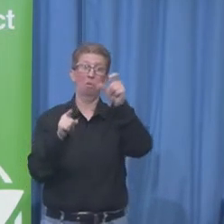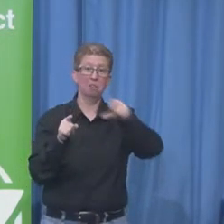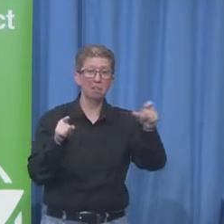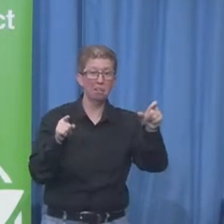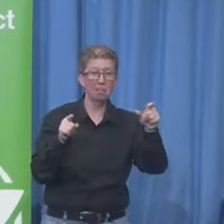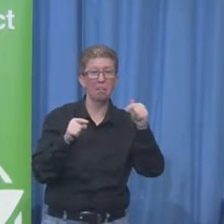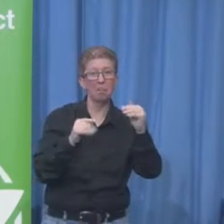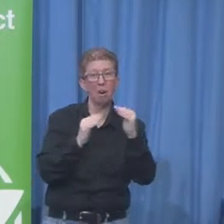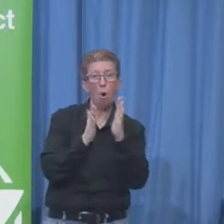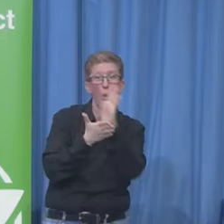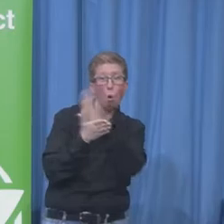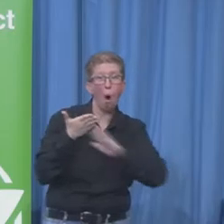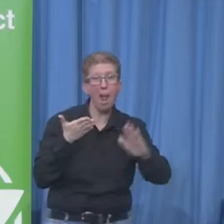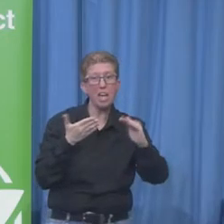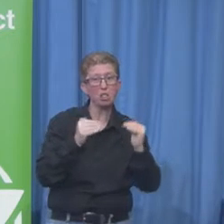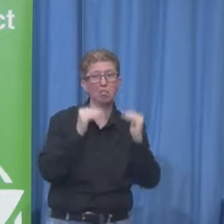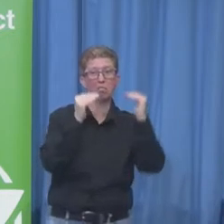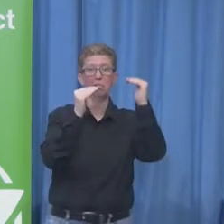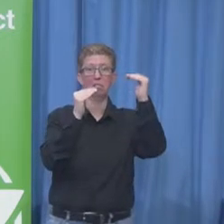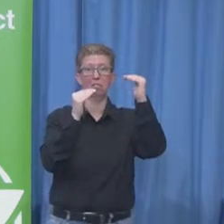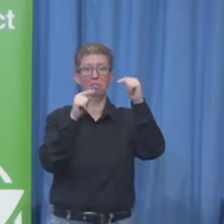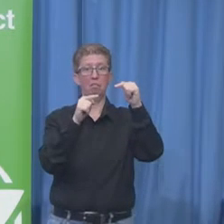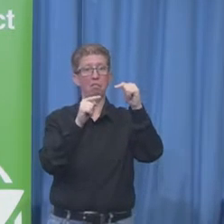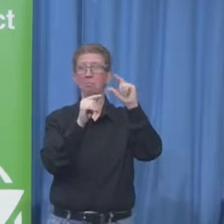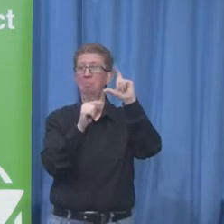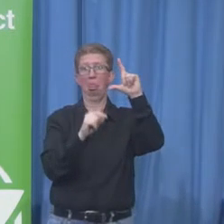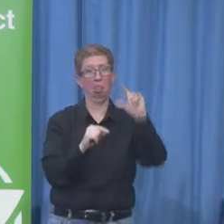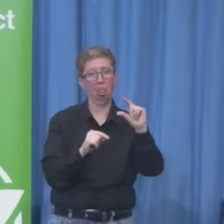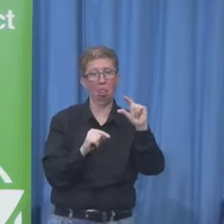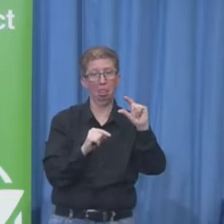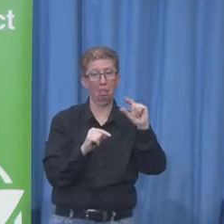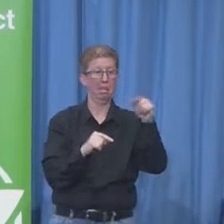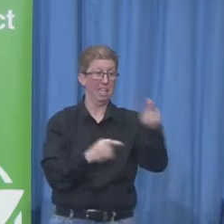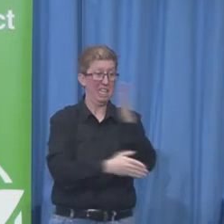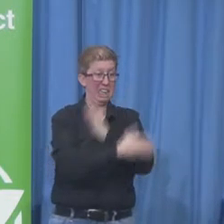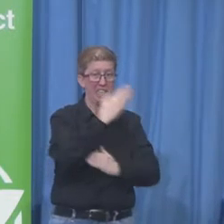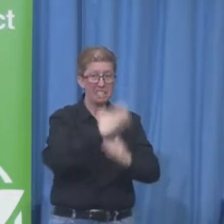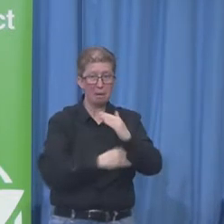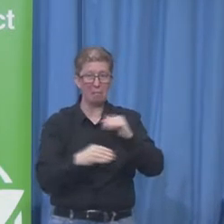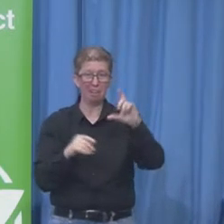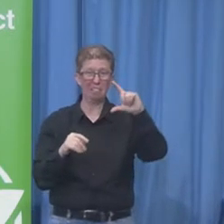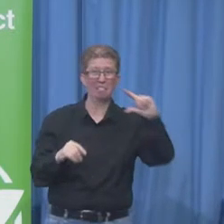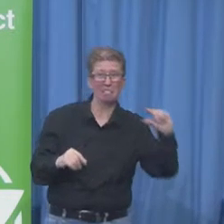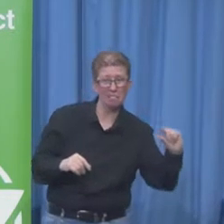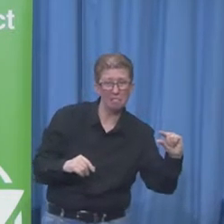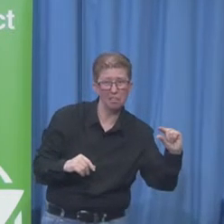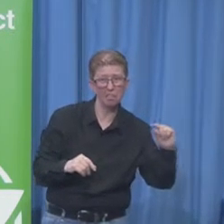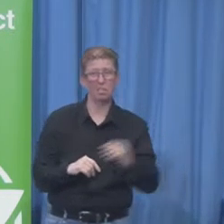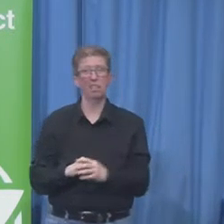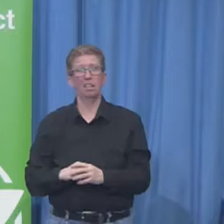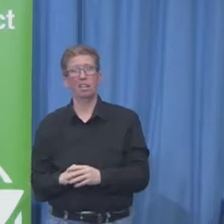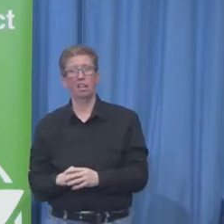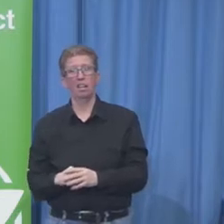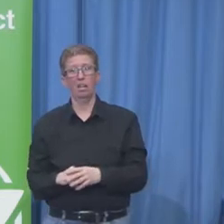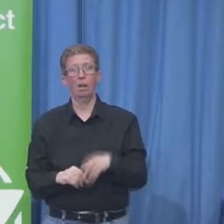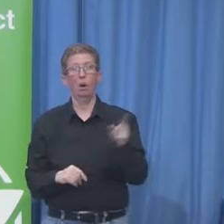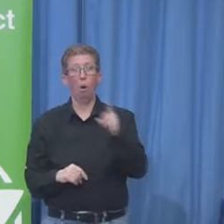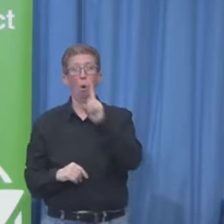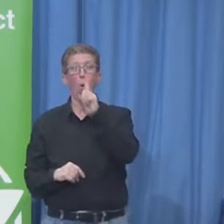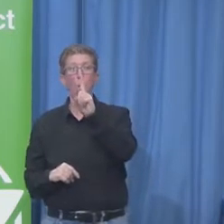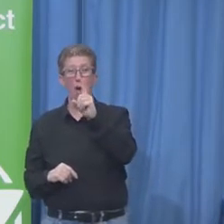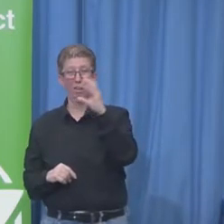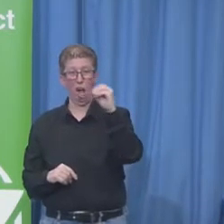100 people with disabilities, one out of 100, one out of 100 would have a four-year college degree,